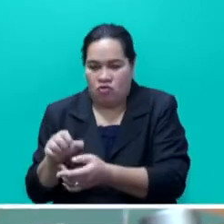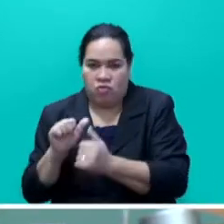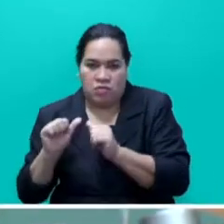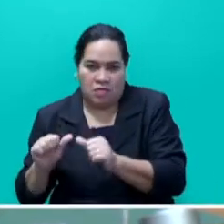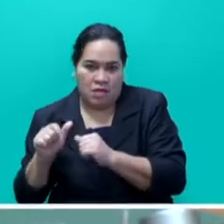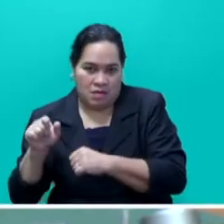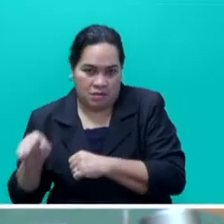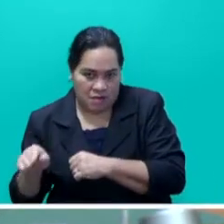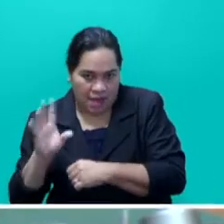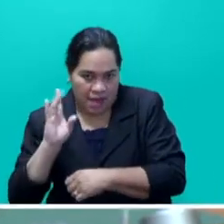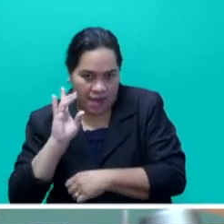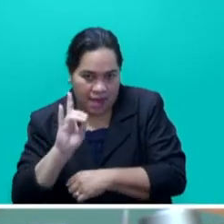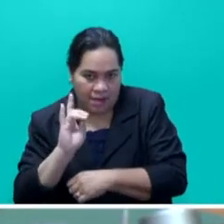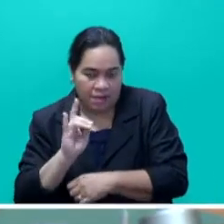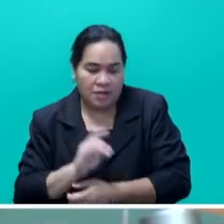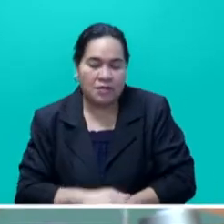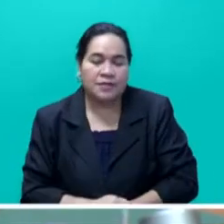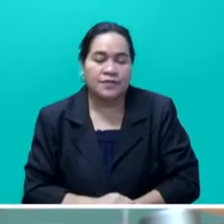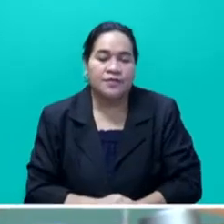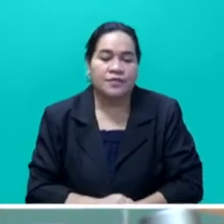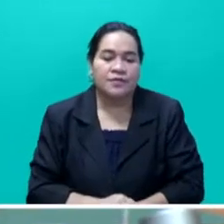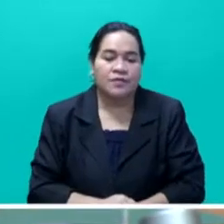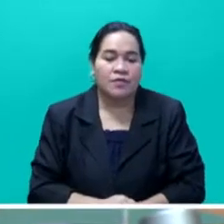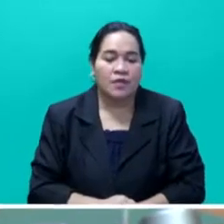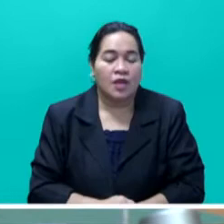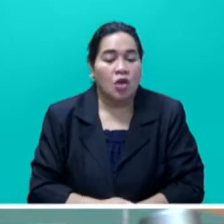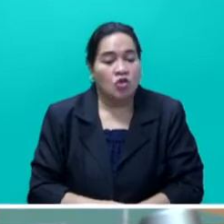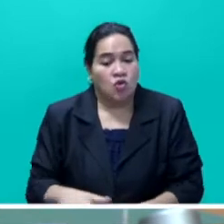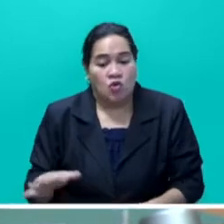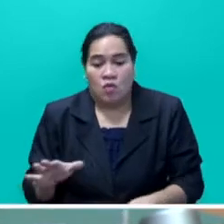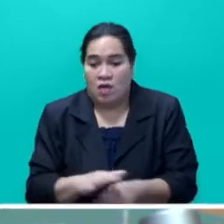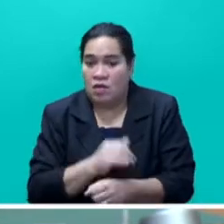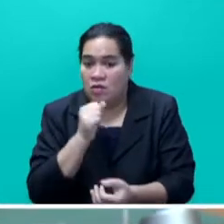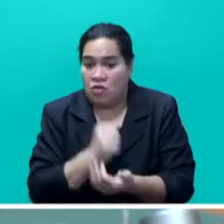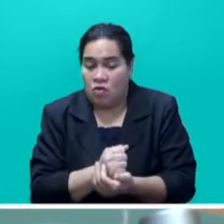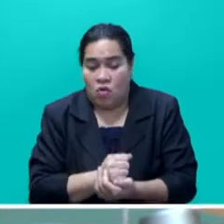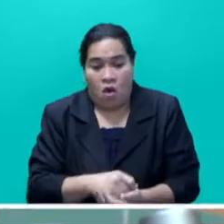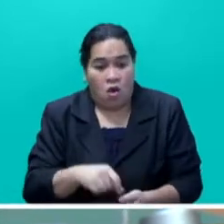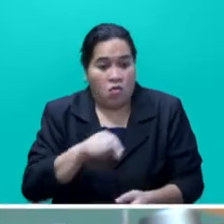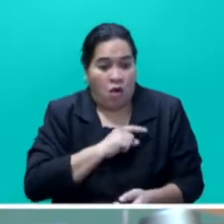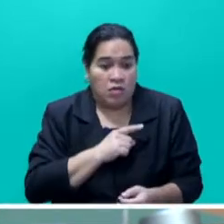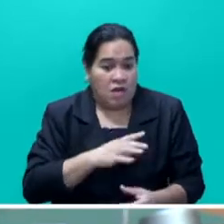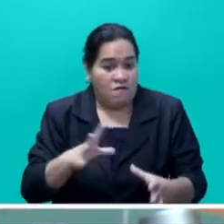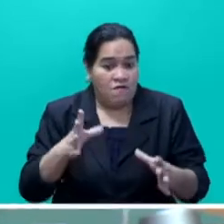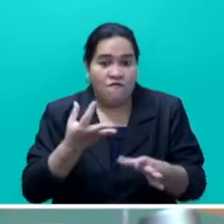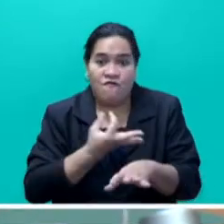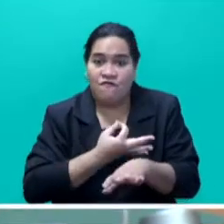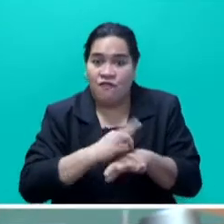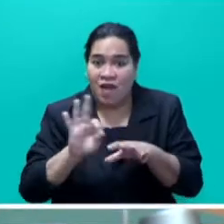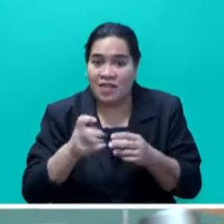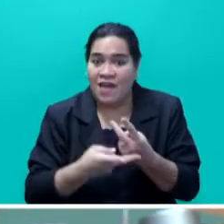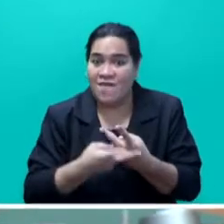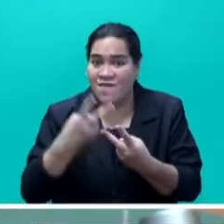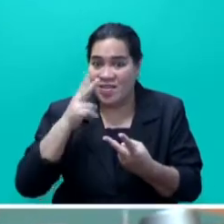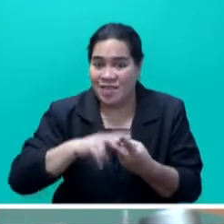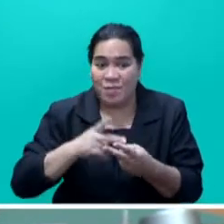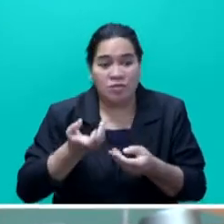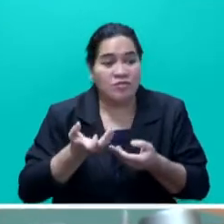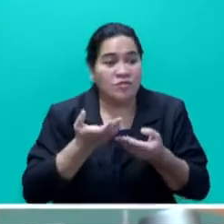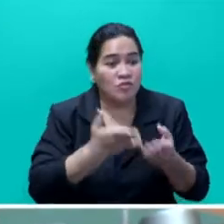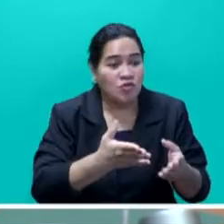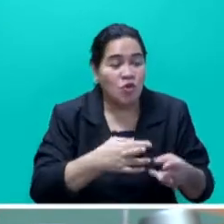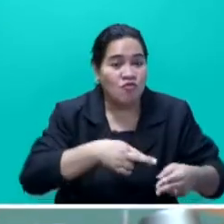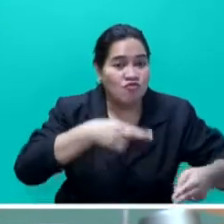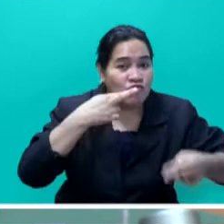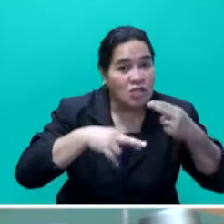Mr Speaker Sayer, to ensure quality, pest-free and consistent vegetable supply to restaurants, supermarkets and hotels, we have announced